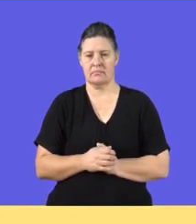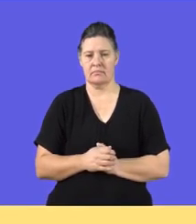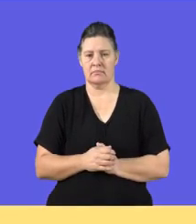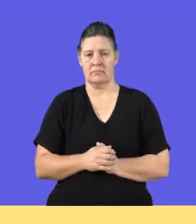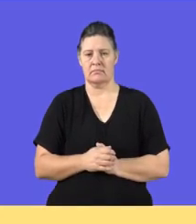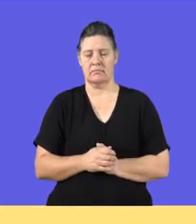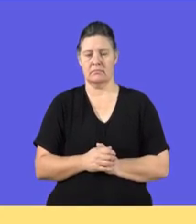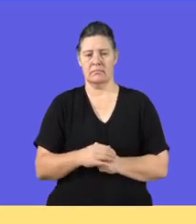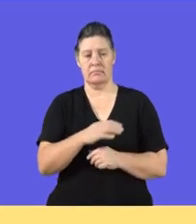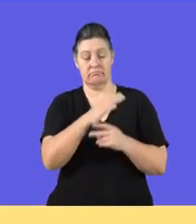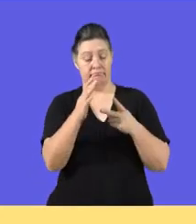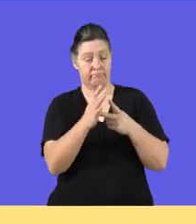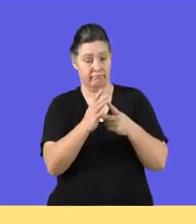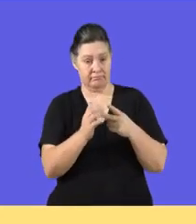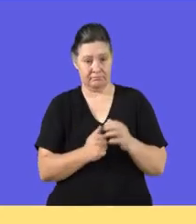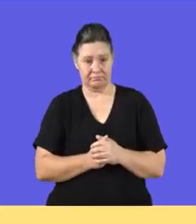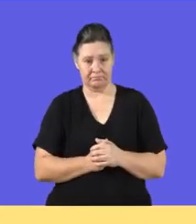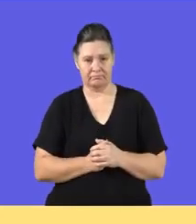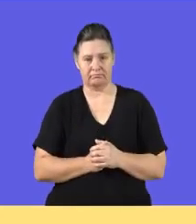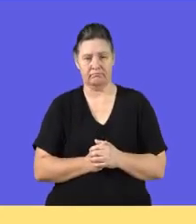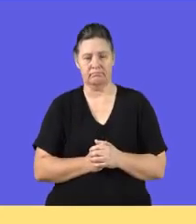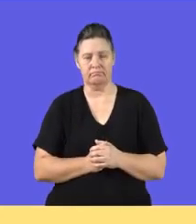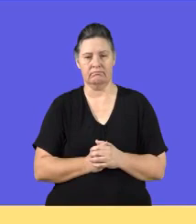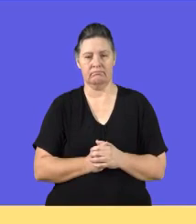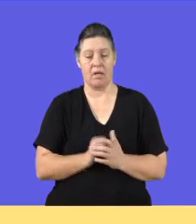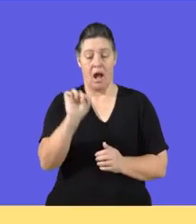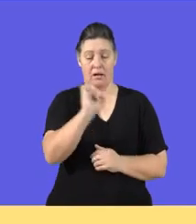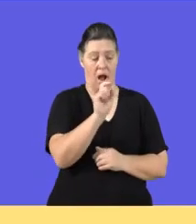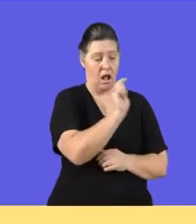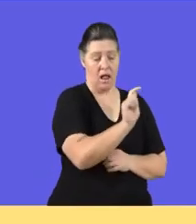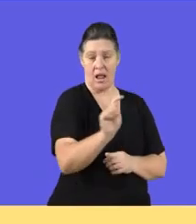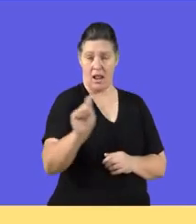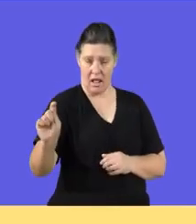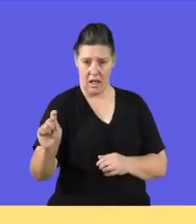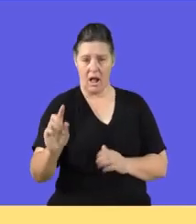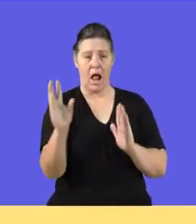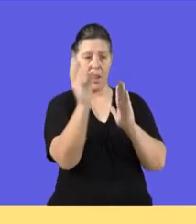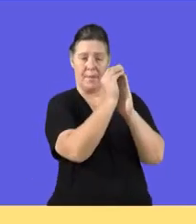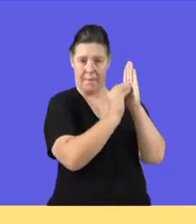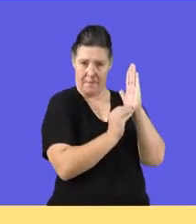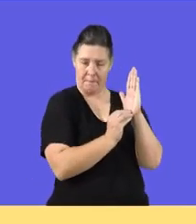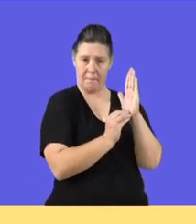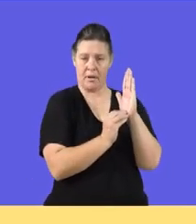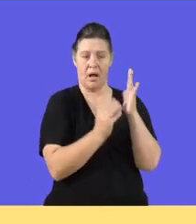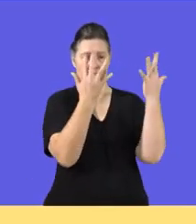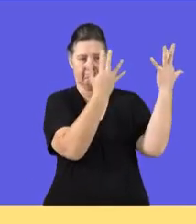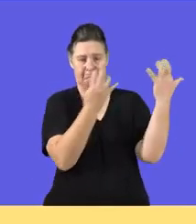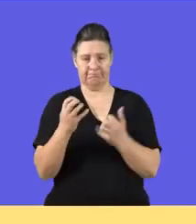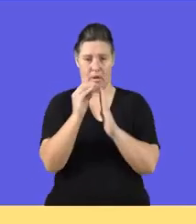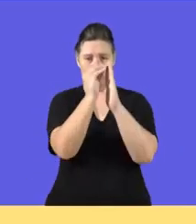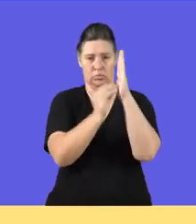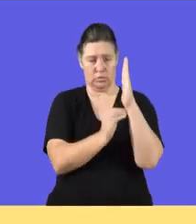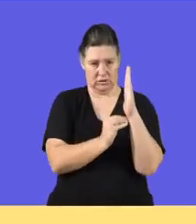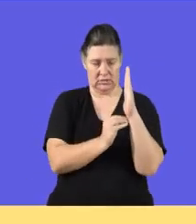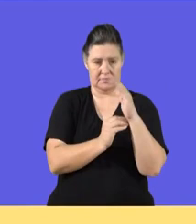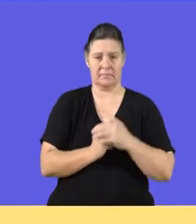department. The next point that I'll bring is that all the vehicles must be recorded in the books.